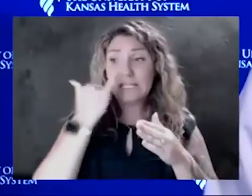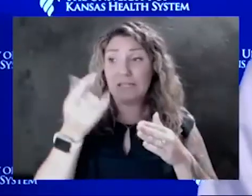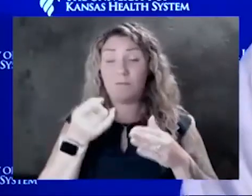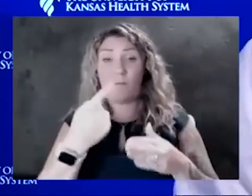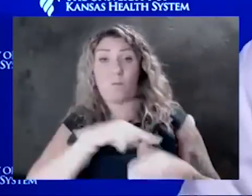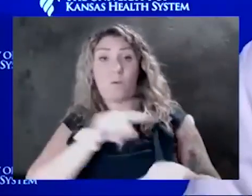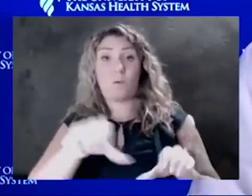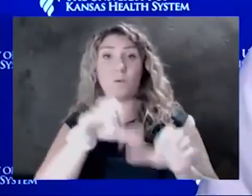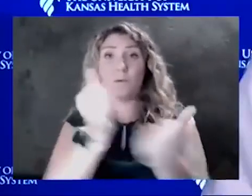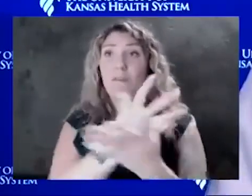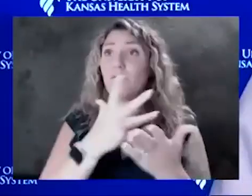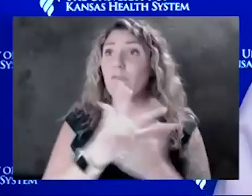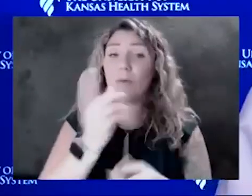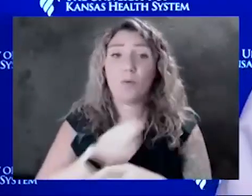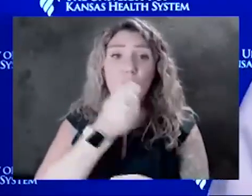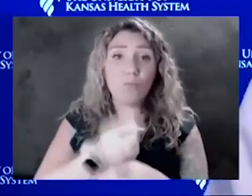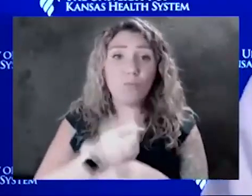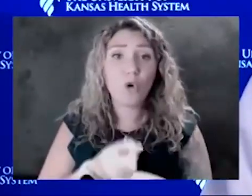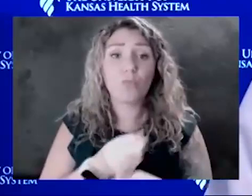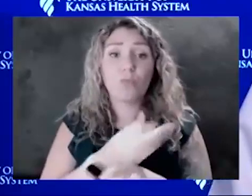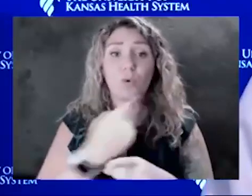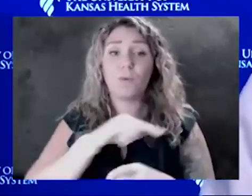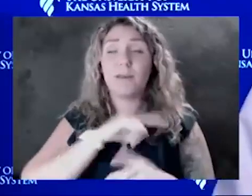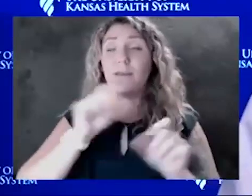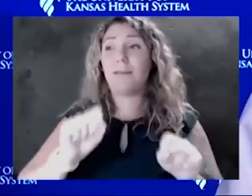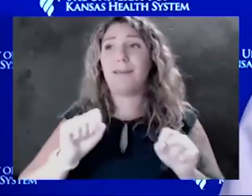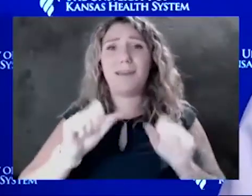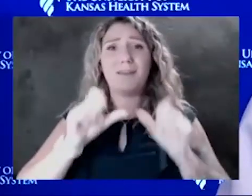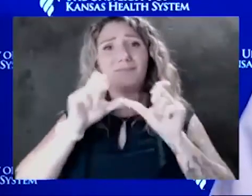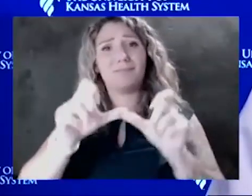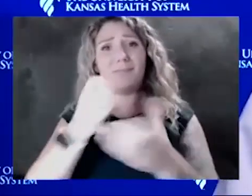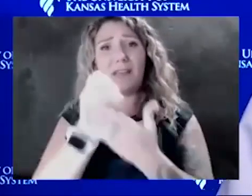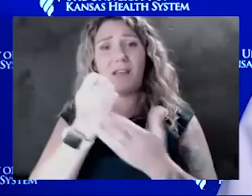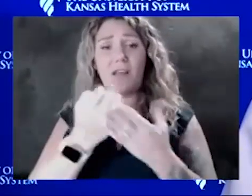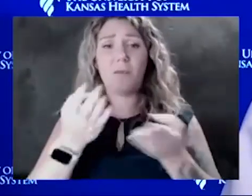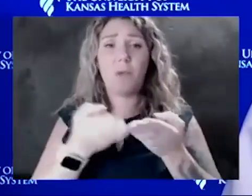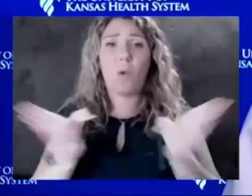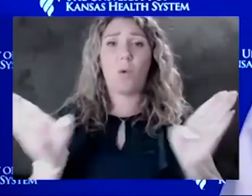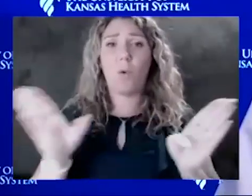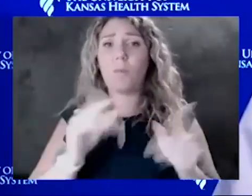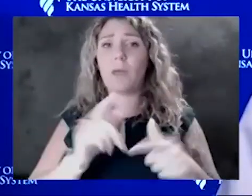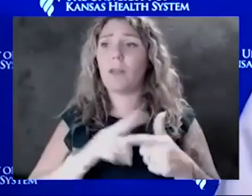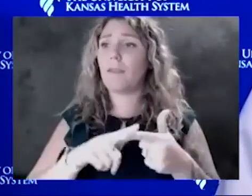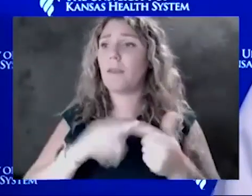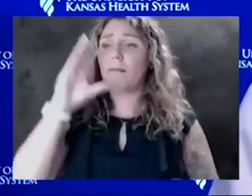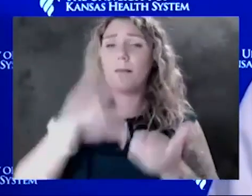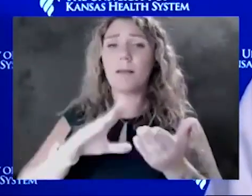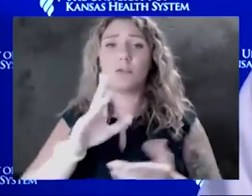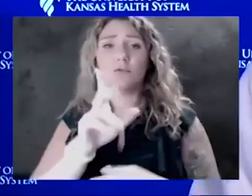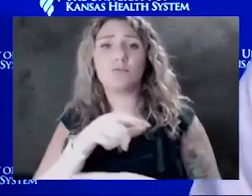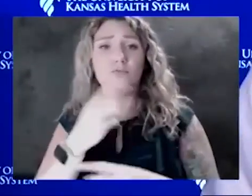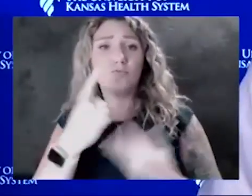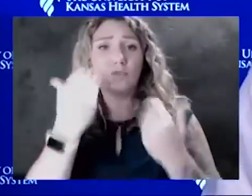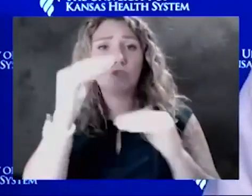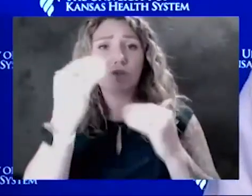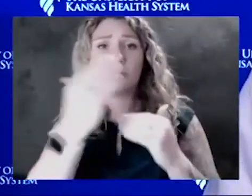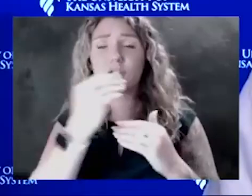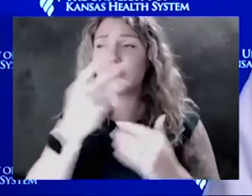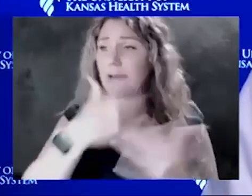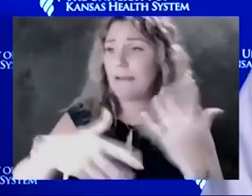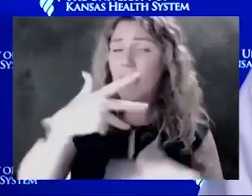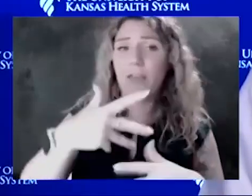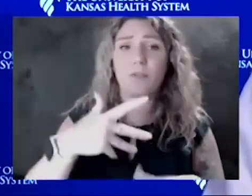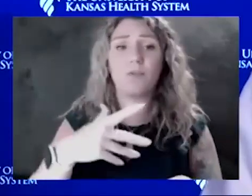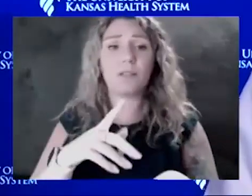standpoint, we can keep our economy open. We can keep lessened restrictions. We can keep doing the gatherings and getting together. They are not mutually